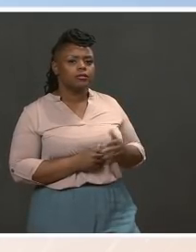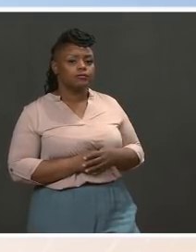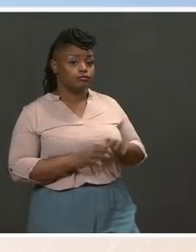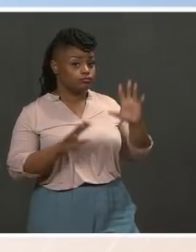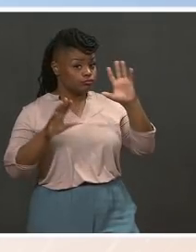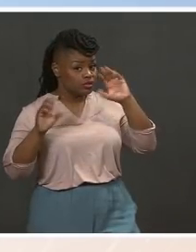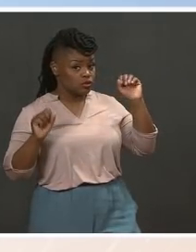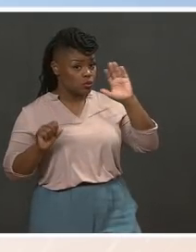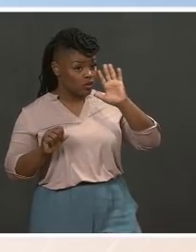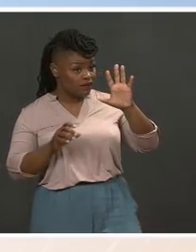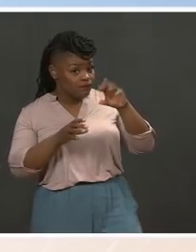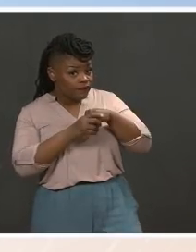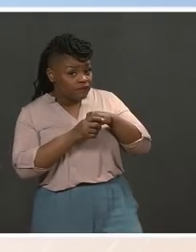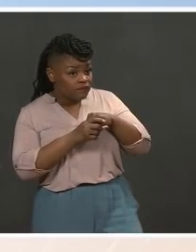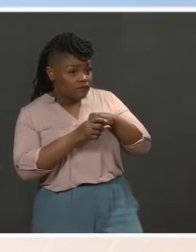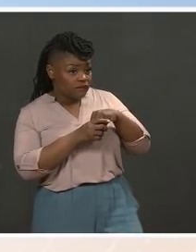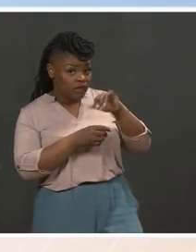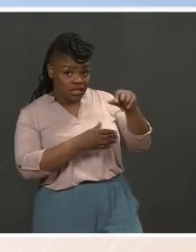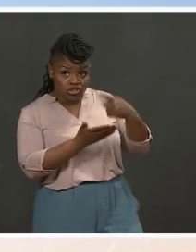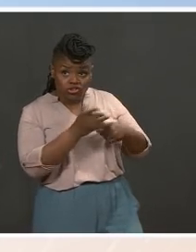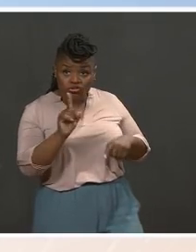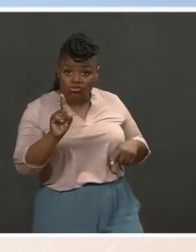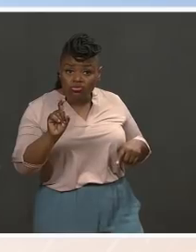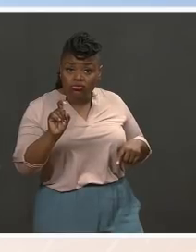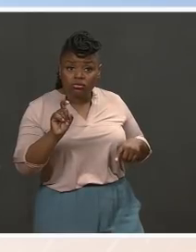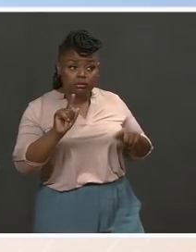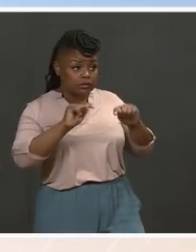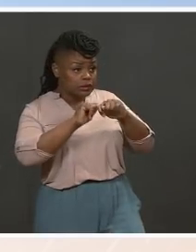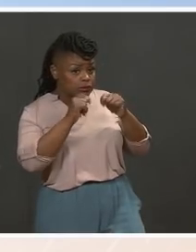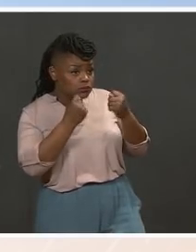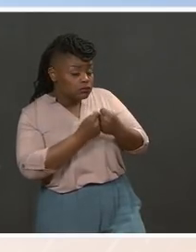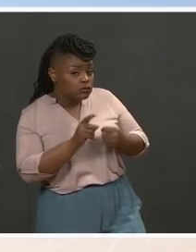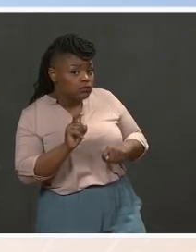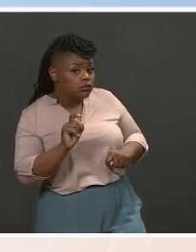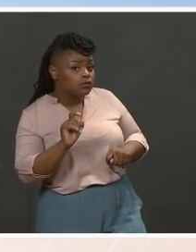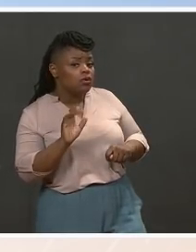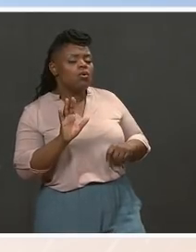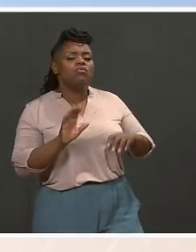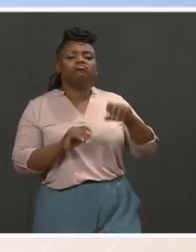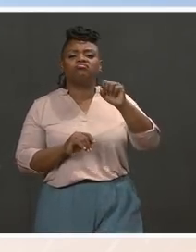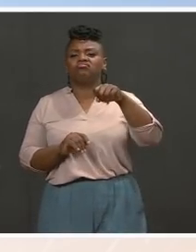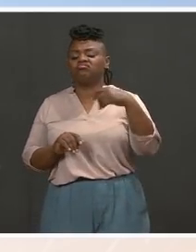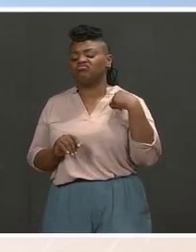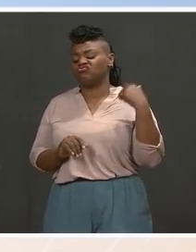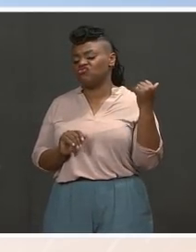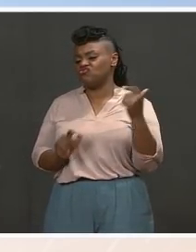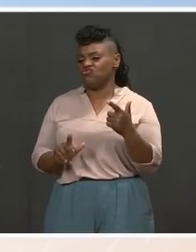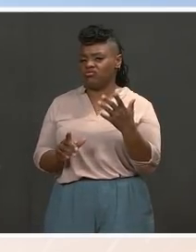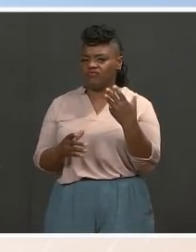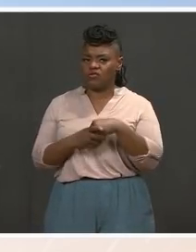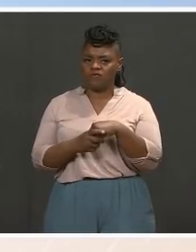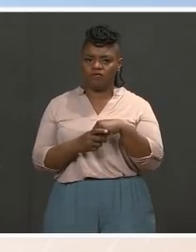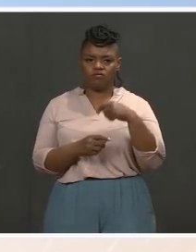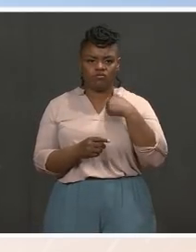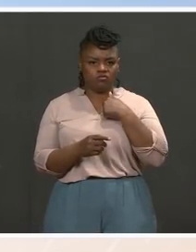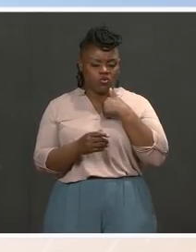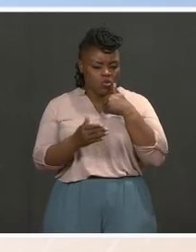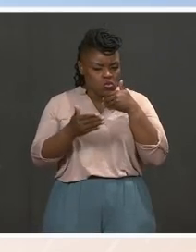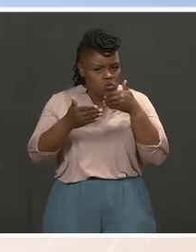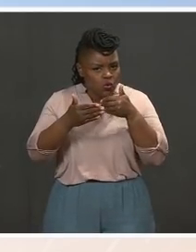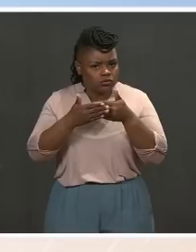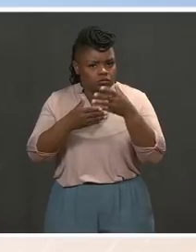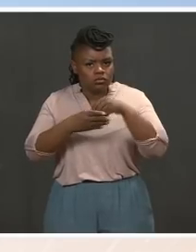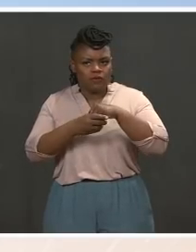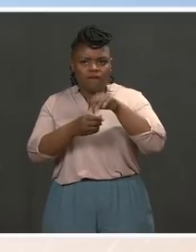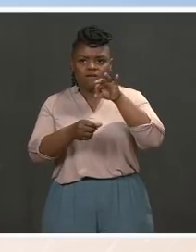or if there's a team from the White House that's working on this issue. MS. Yes, I would say we're very engaged, closely engaged on S